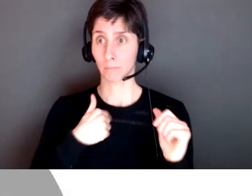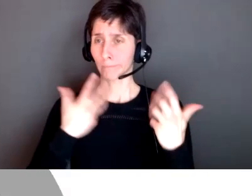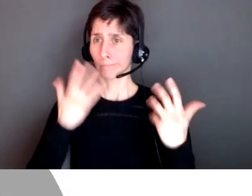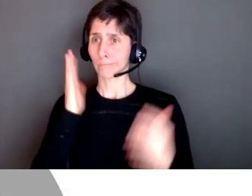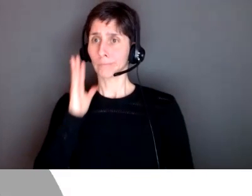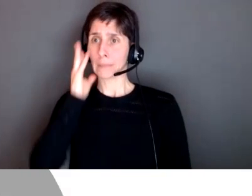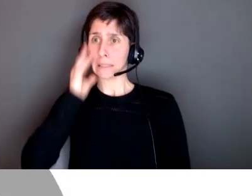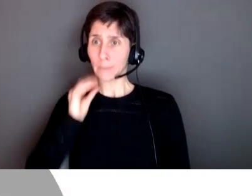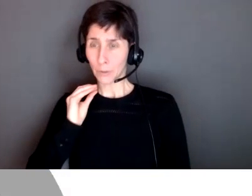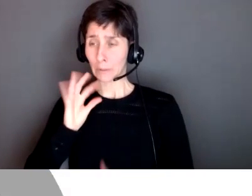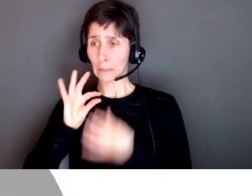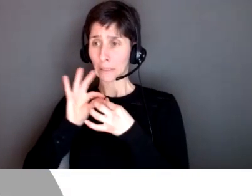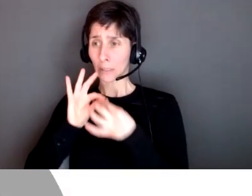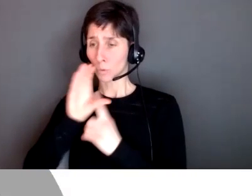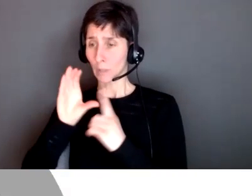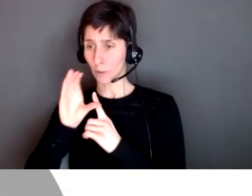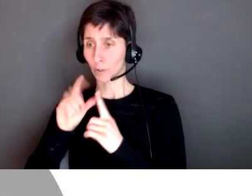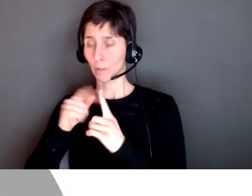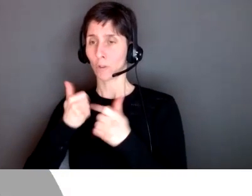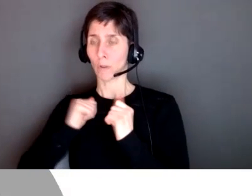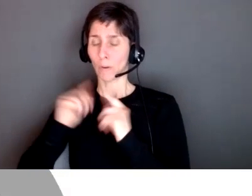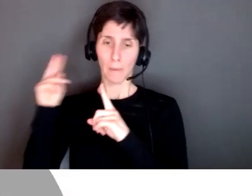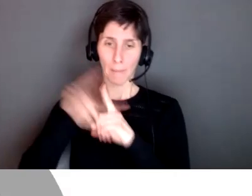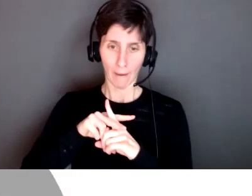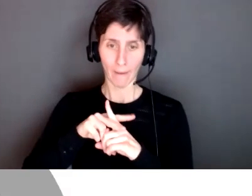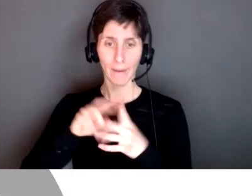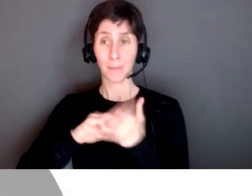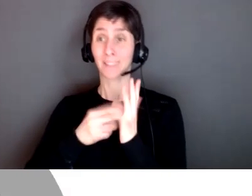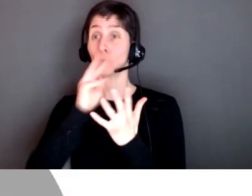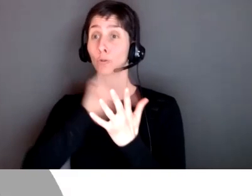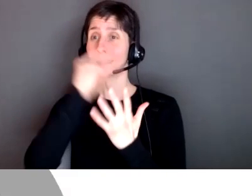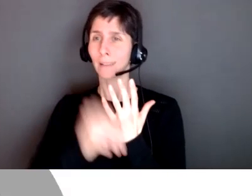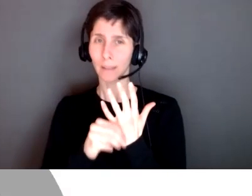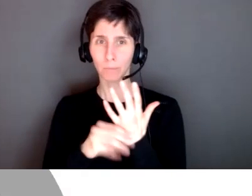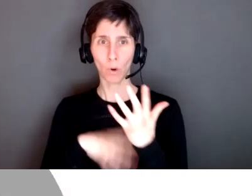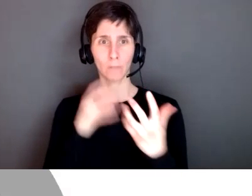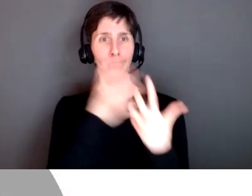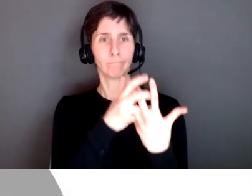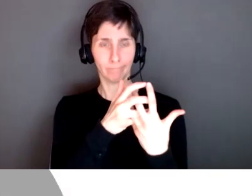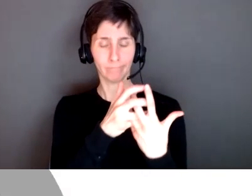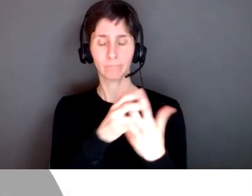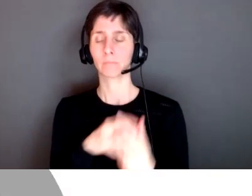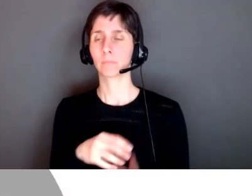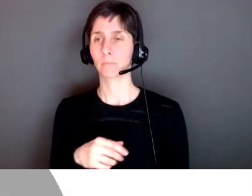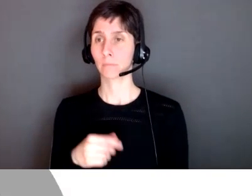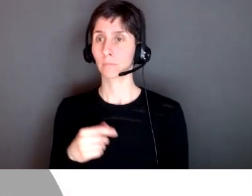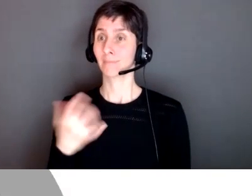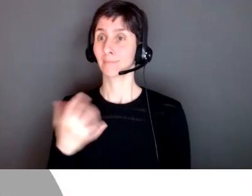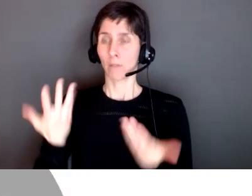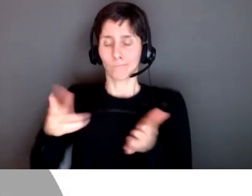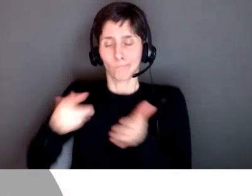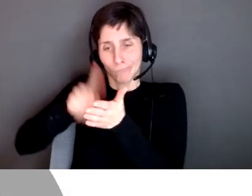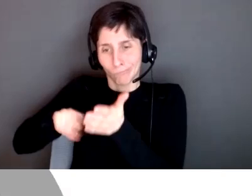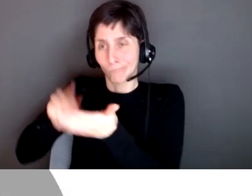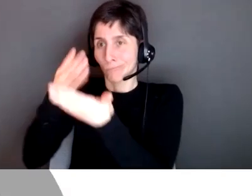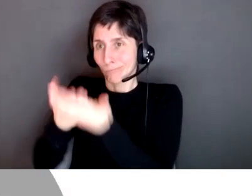to make curriculum content meaningful and relevant and we know and research shows that when something is connected to your